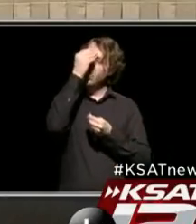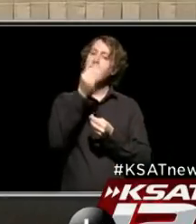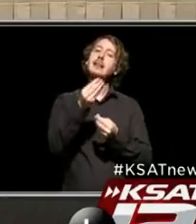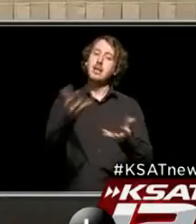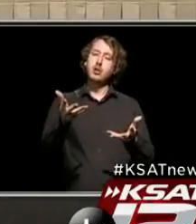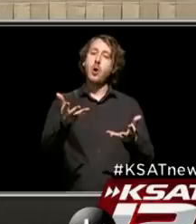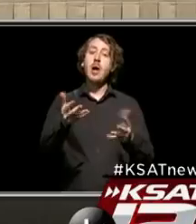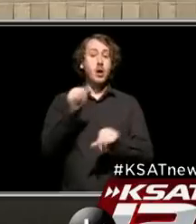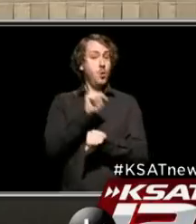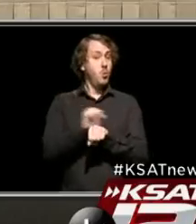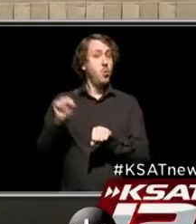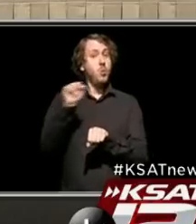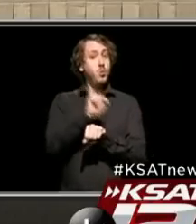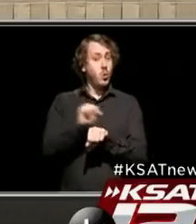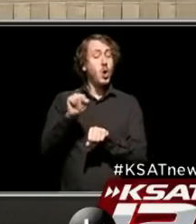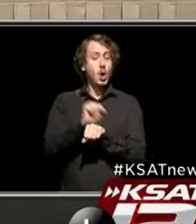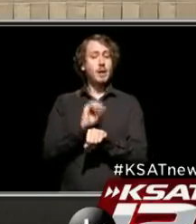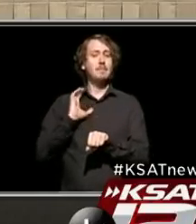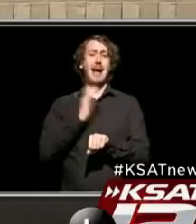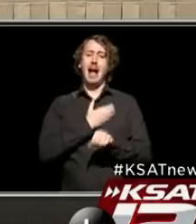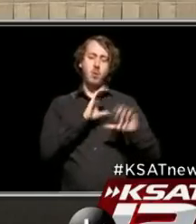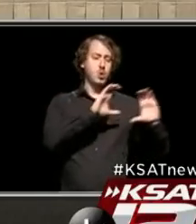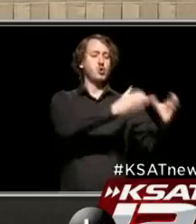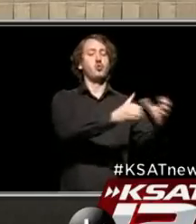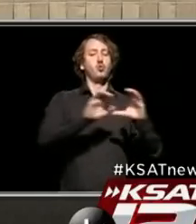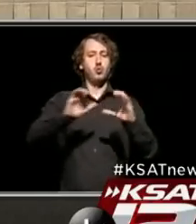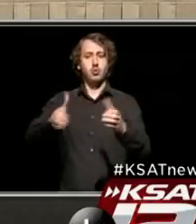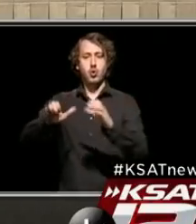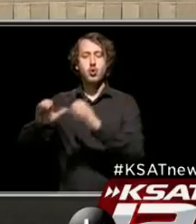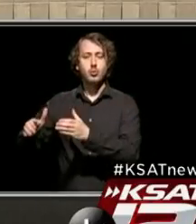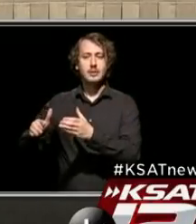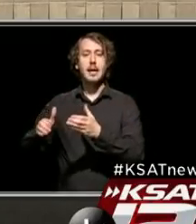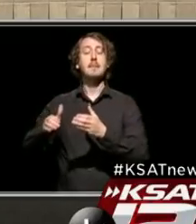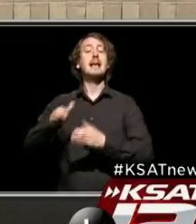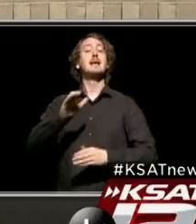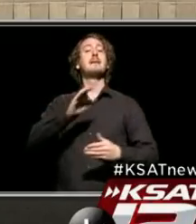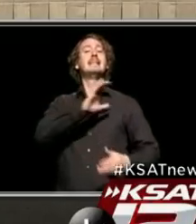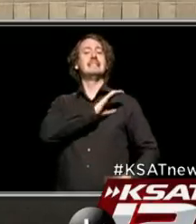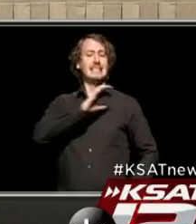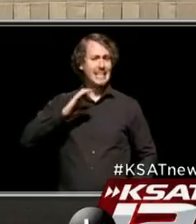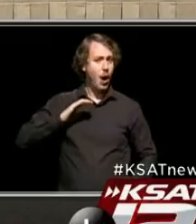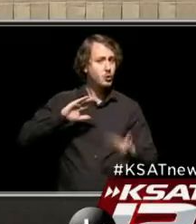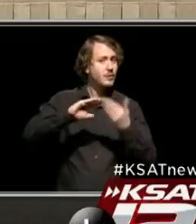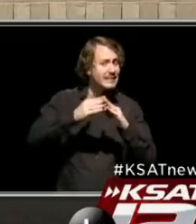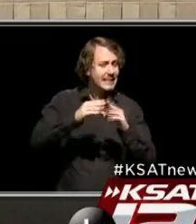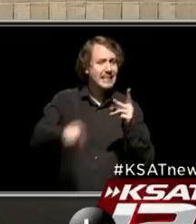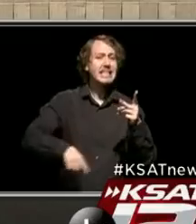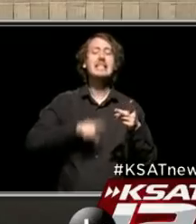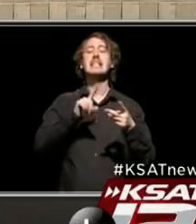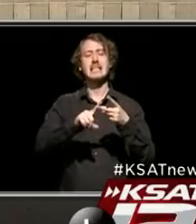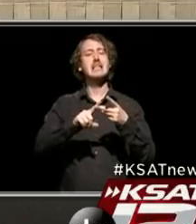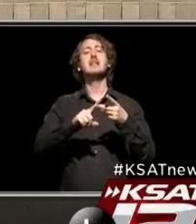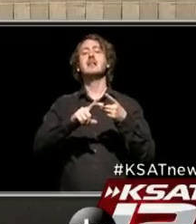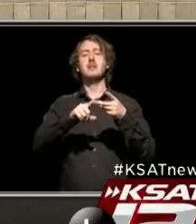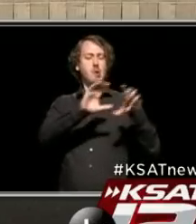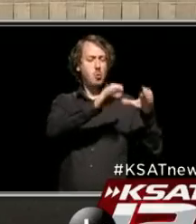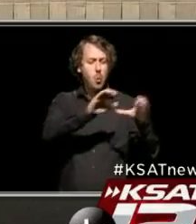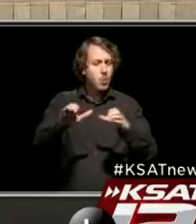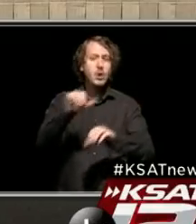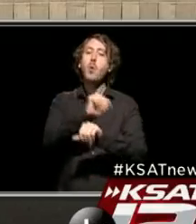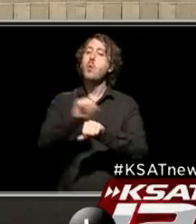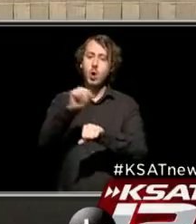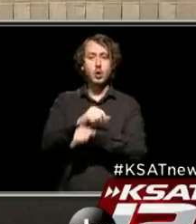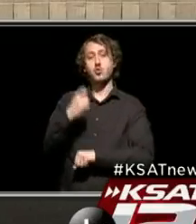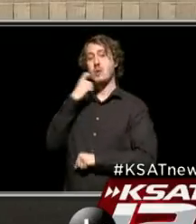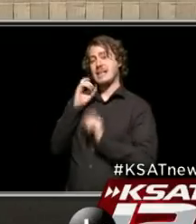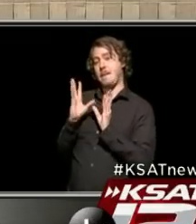the work that our working groups, our combination of the city council and the commissioner's court, are moving along. We just had a work session of the